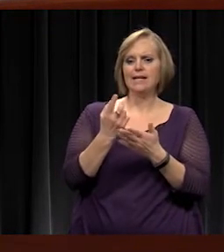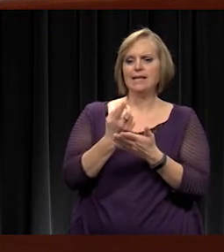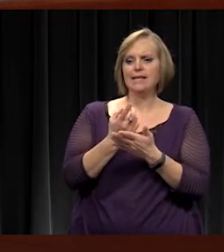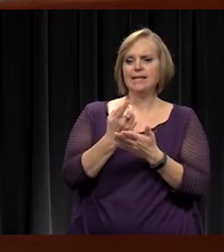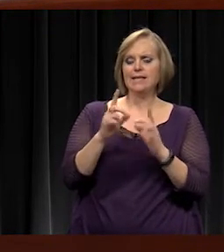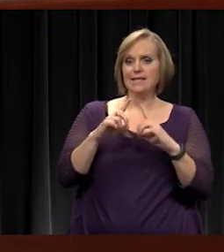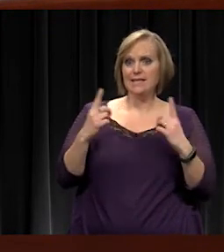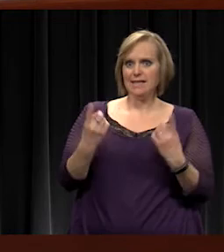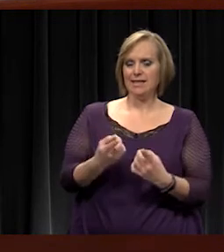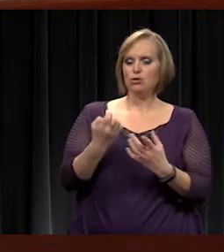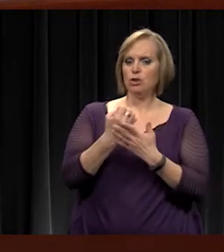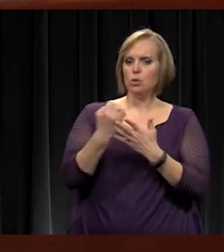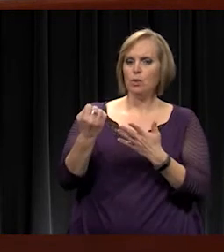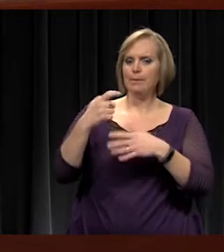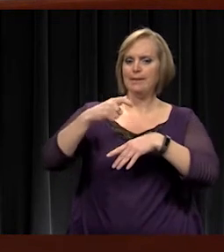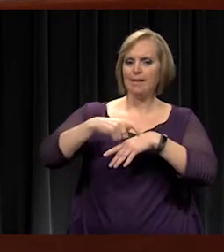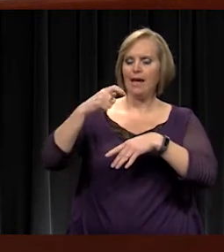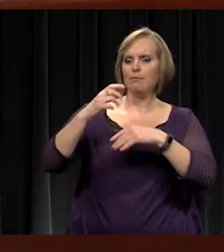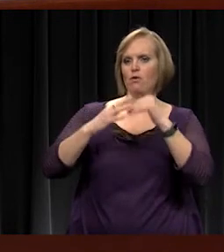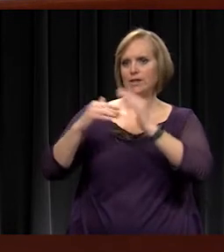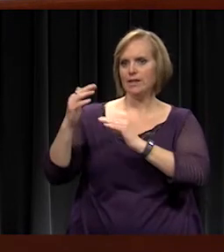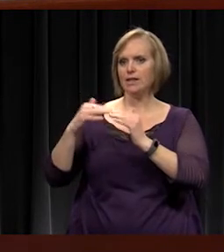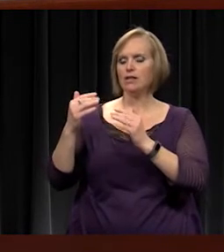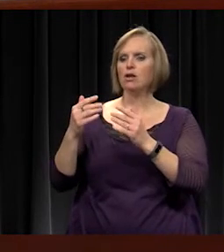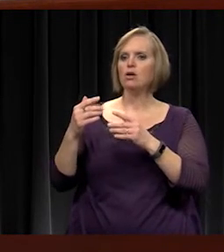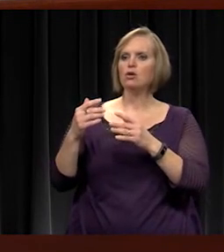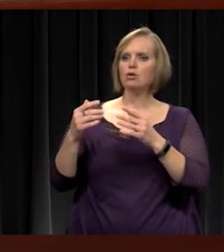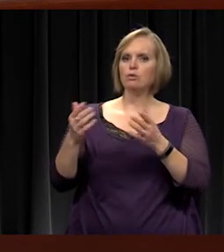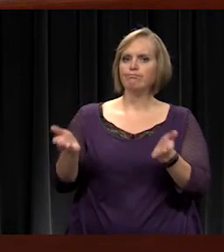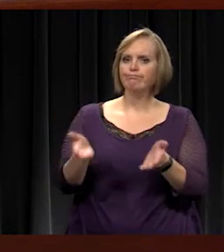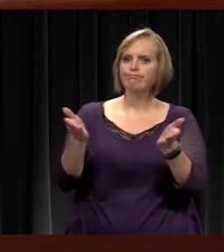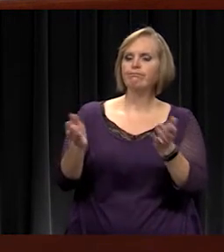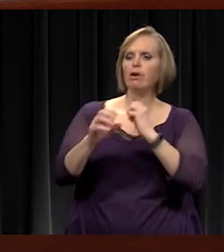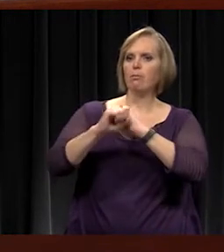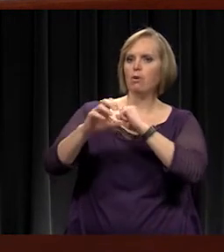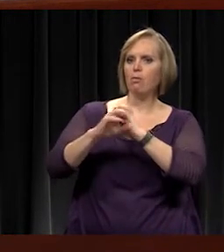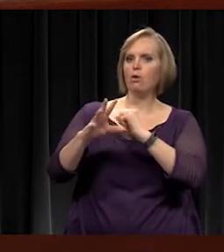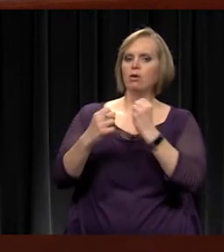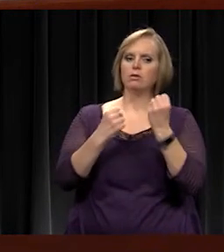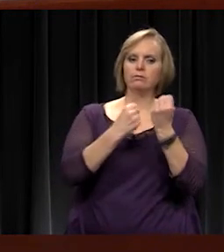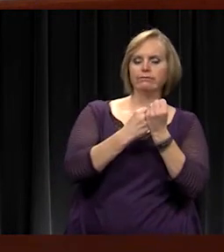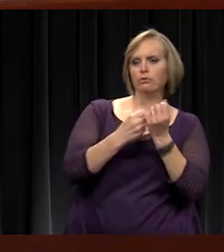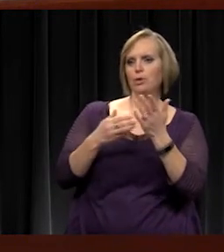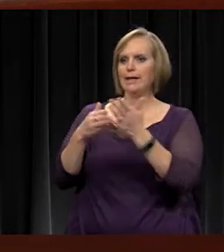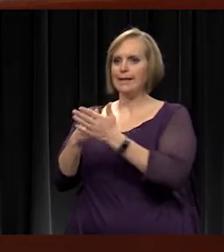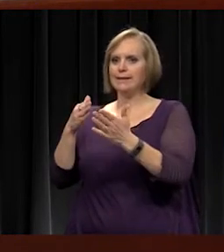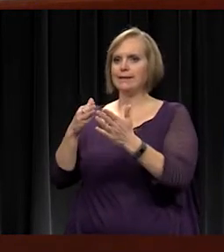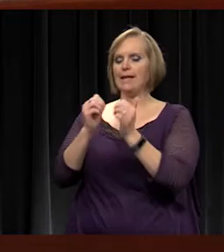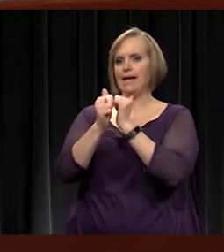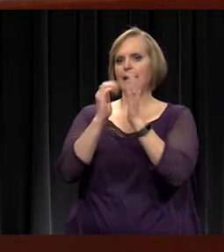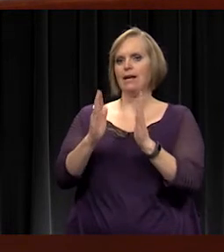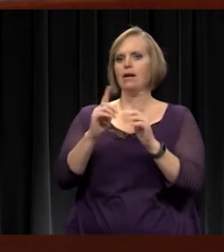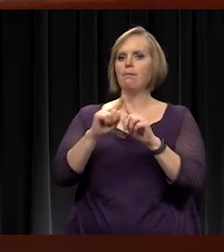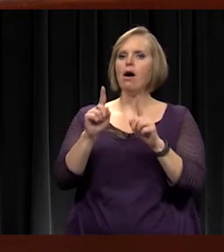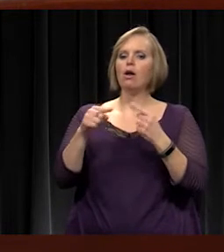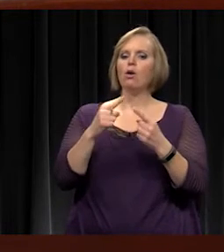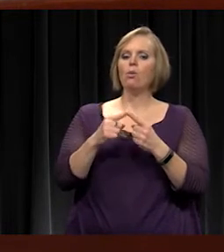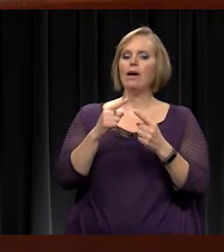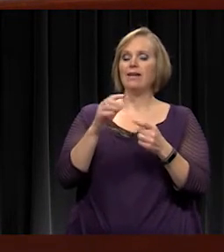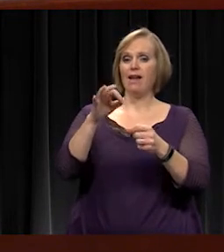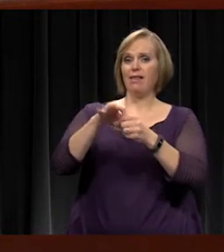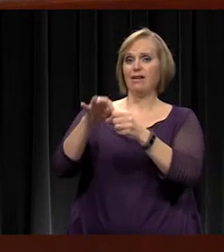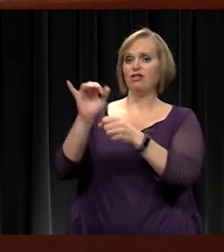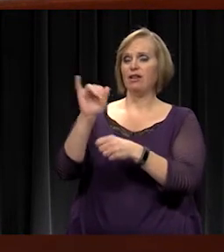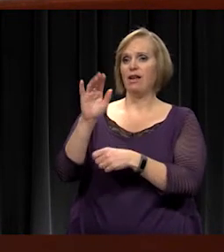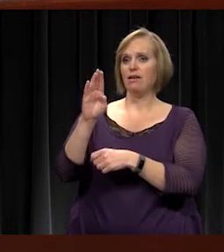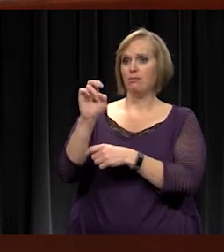time, facilities, and so forth to promote, to advocate for or against a candidate. But when you have an election like bond issues in the